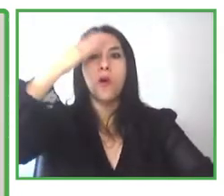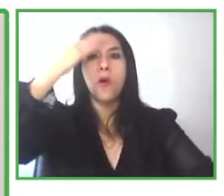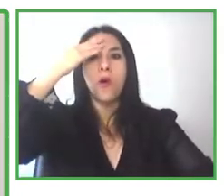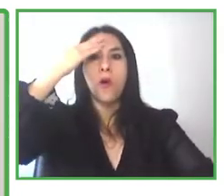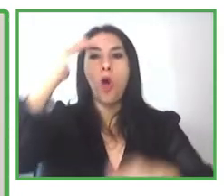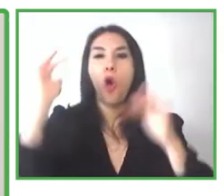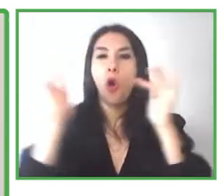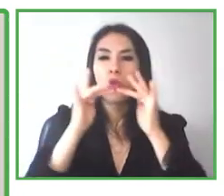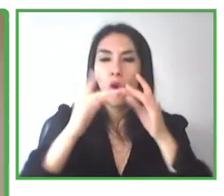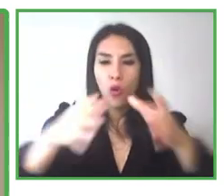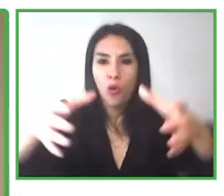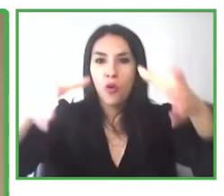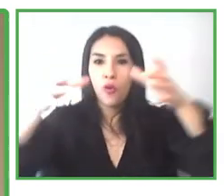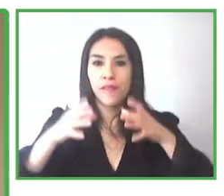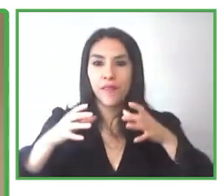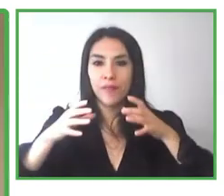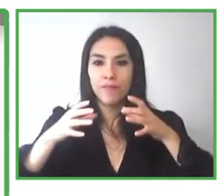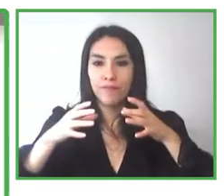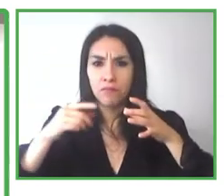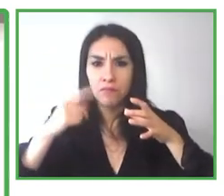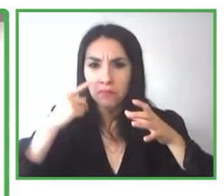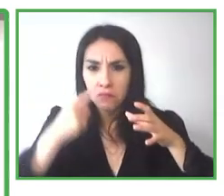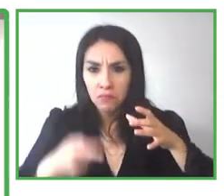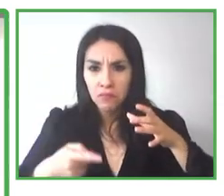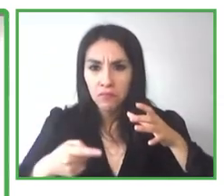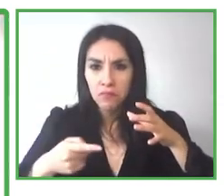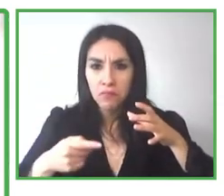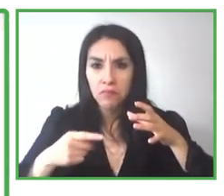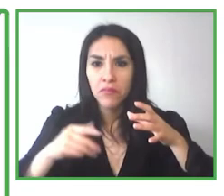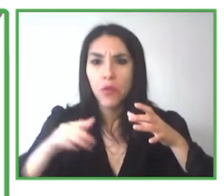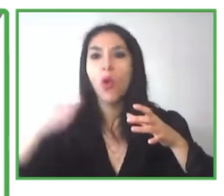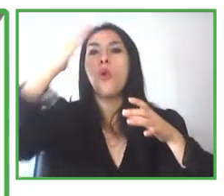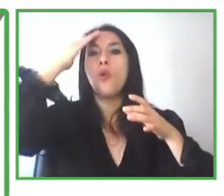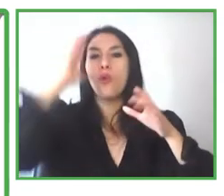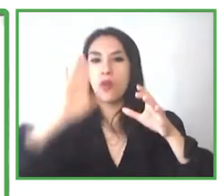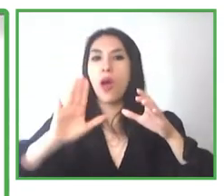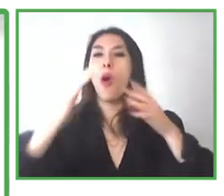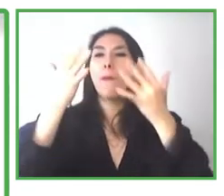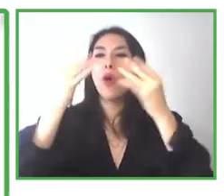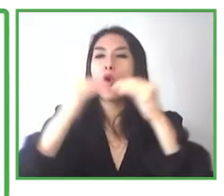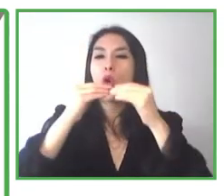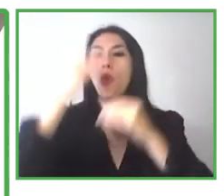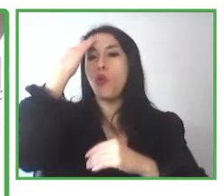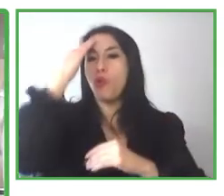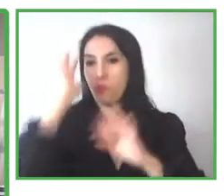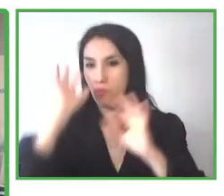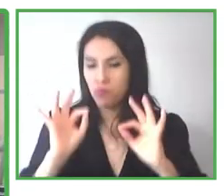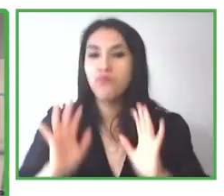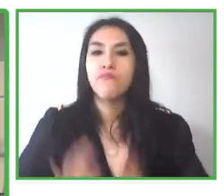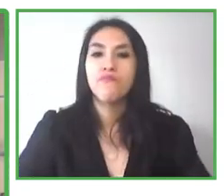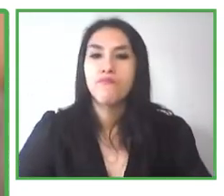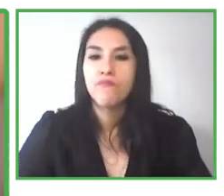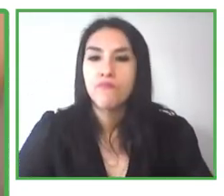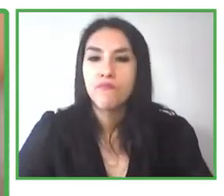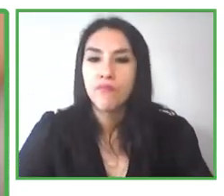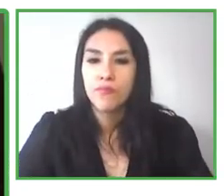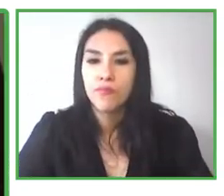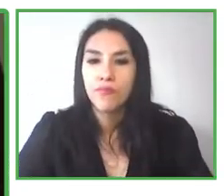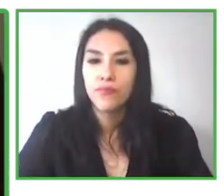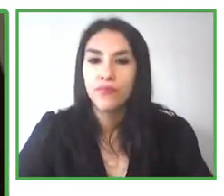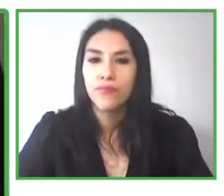open my wife's mail and she's not mad at me. Hi, Alex. How are you?